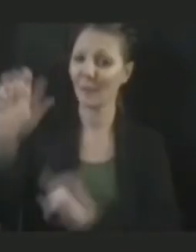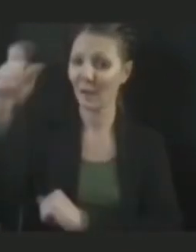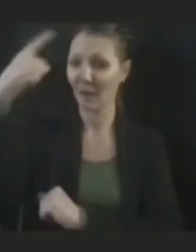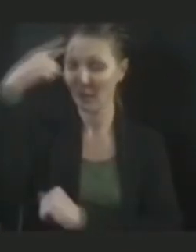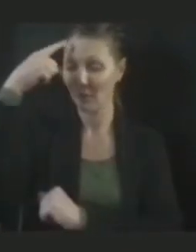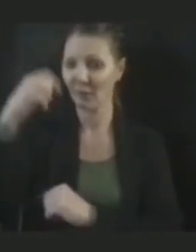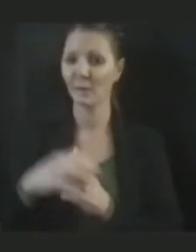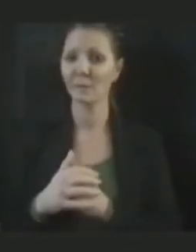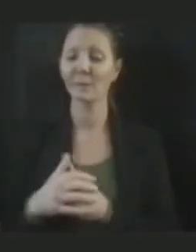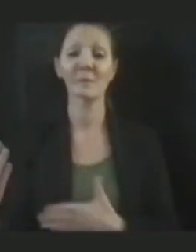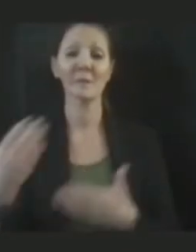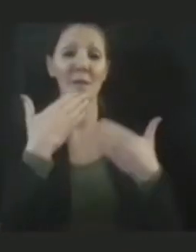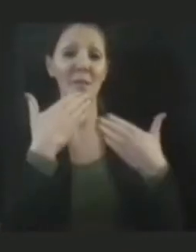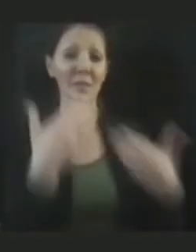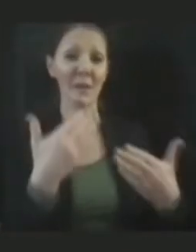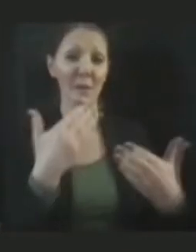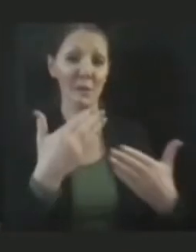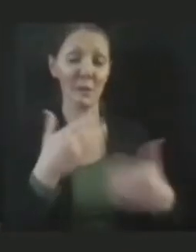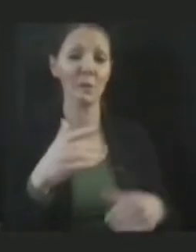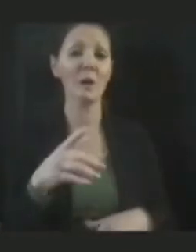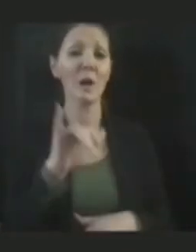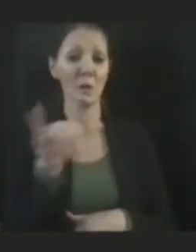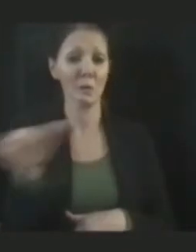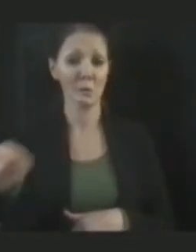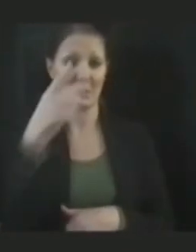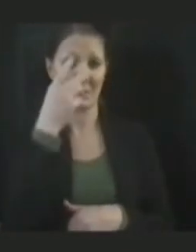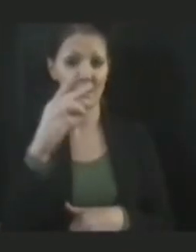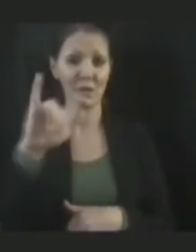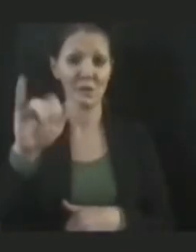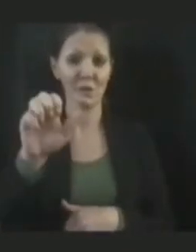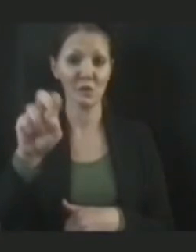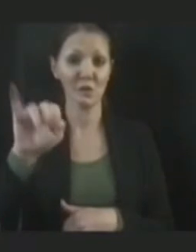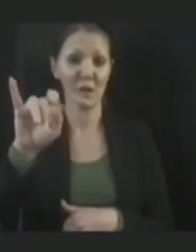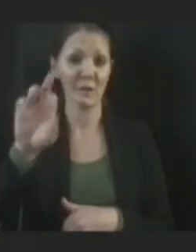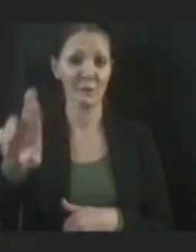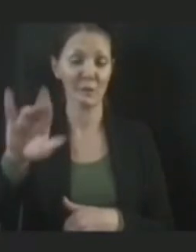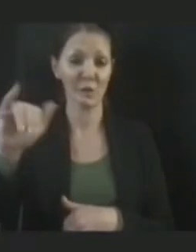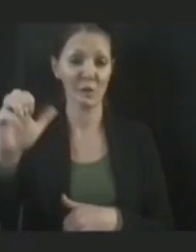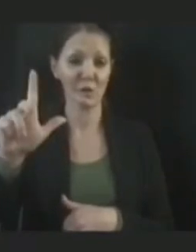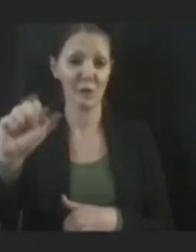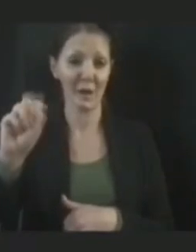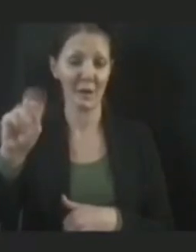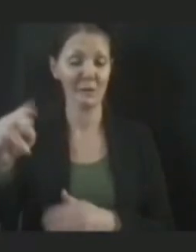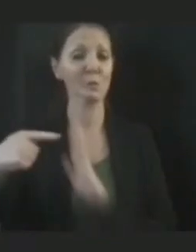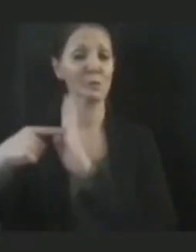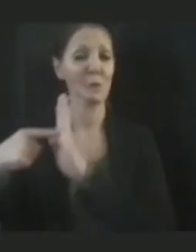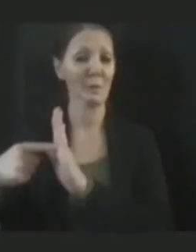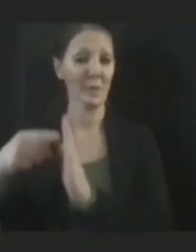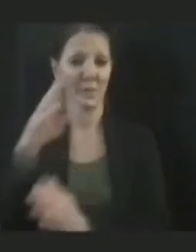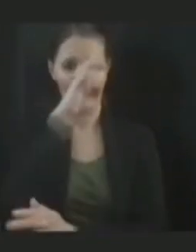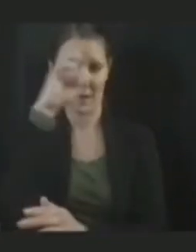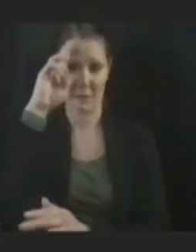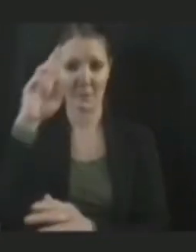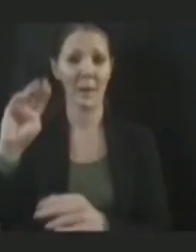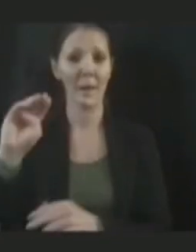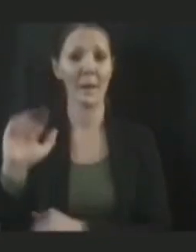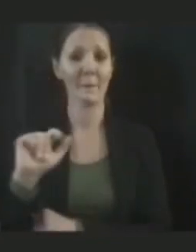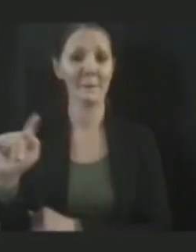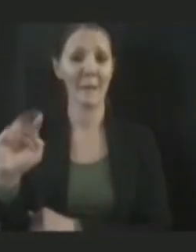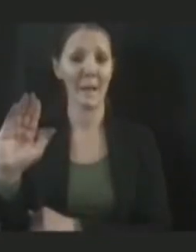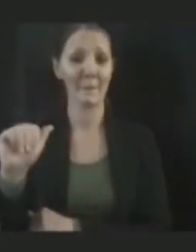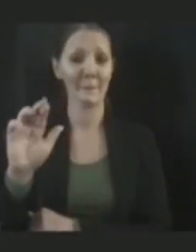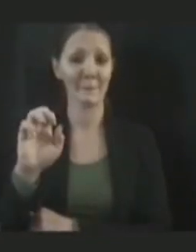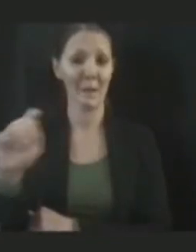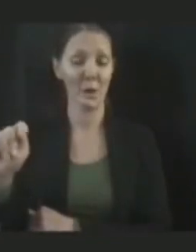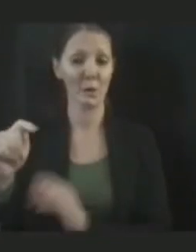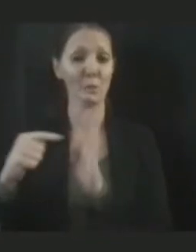Deidre. Also on the screen, see Jennifer Jackson representing the hospitals, Matt Barrett representing nursing homes, Manisha, who